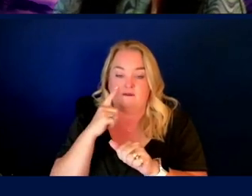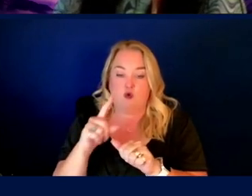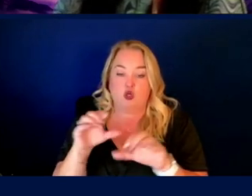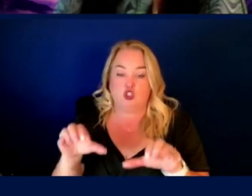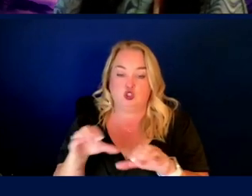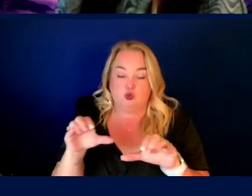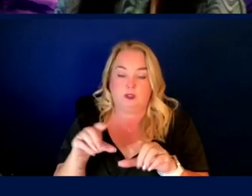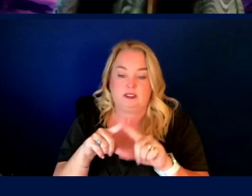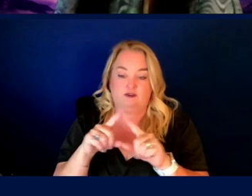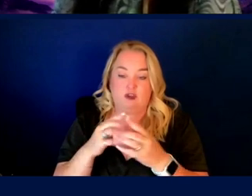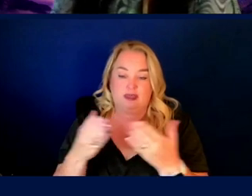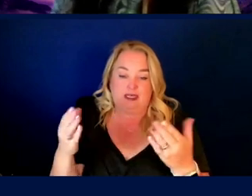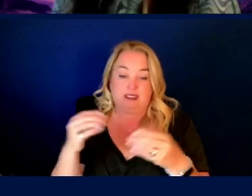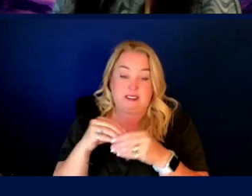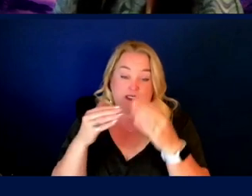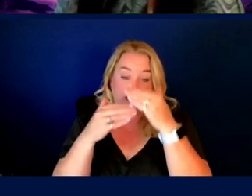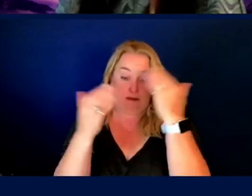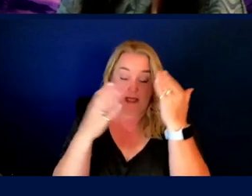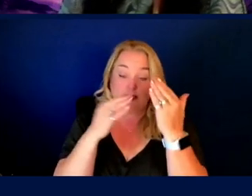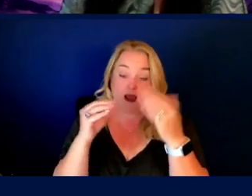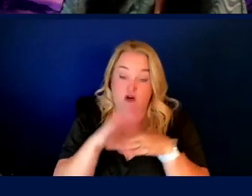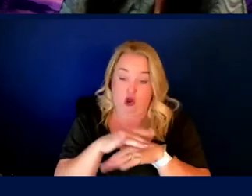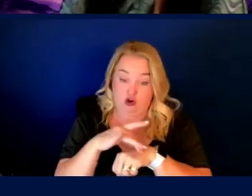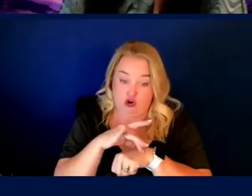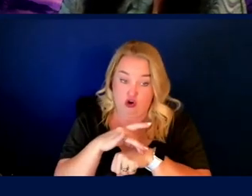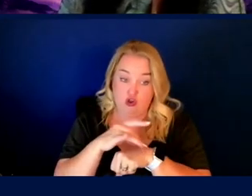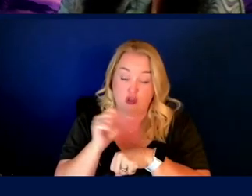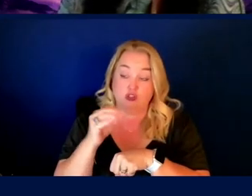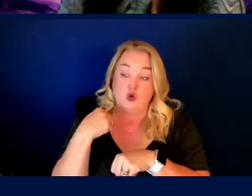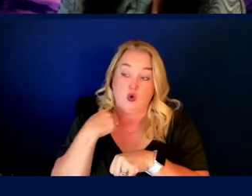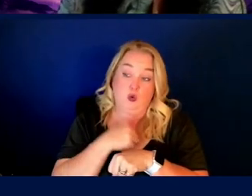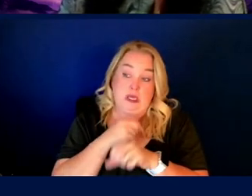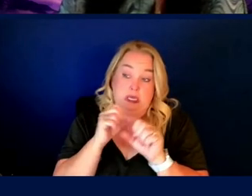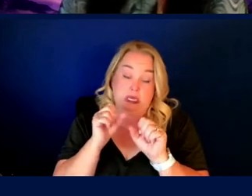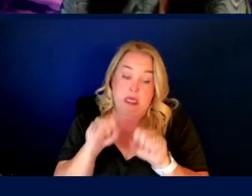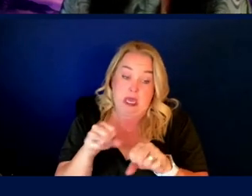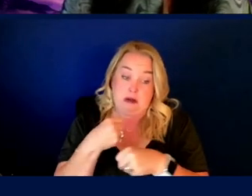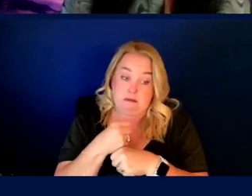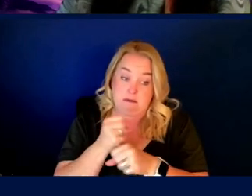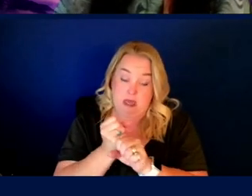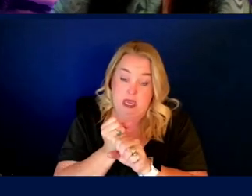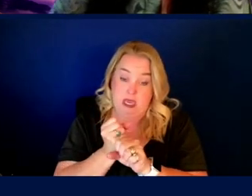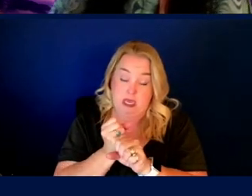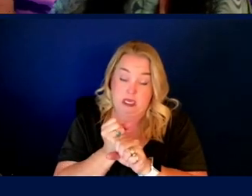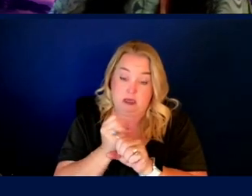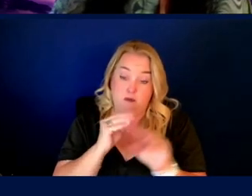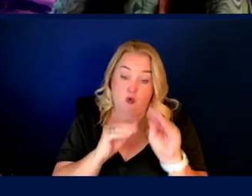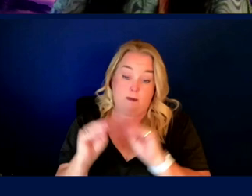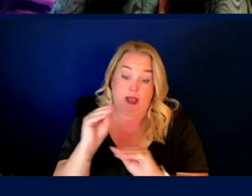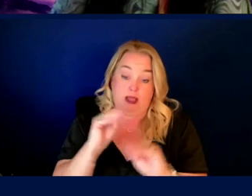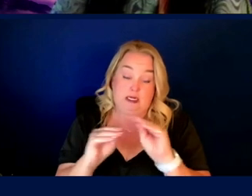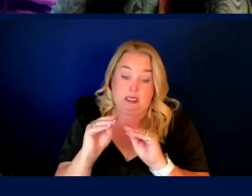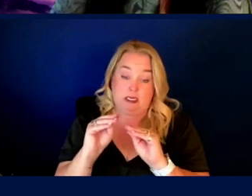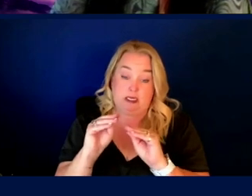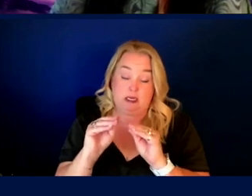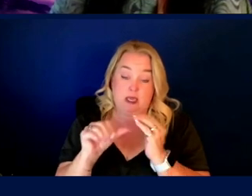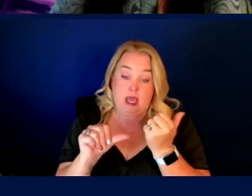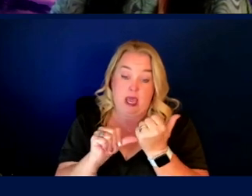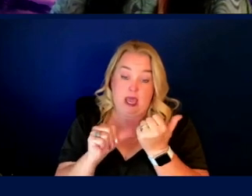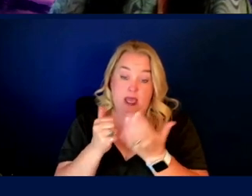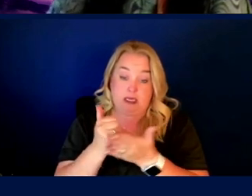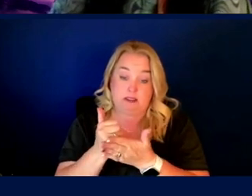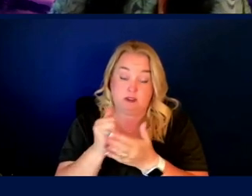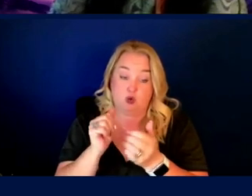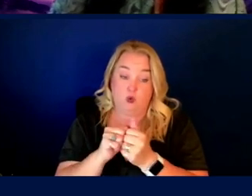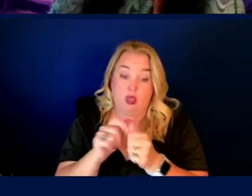activities in space and also on earth as well. So can we, you know, make, uh, mobility aids with, uh, you know, longer